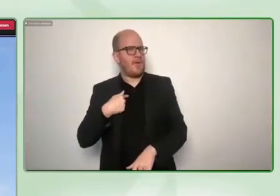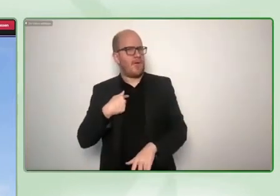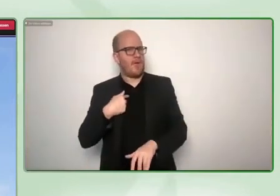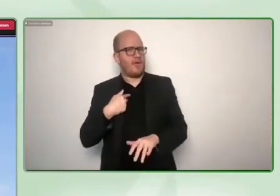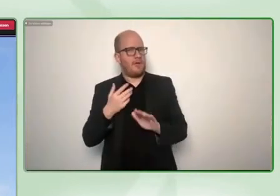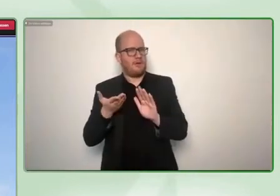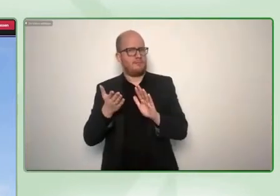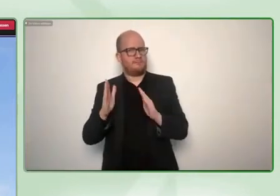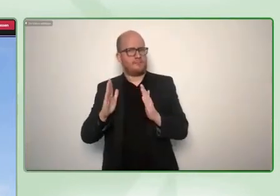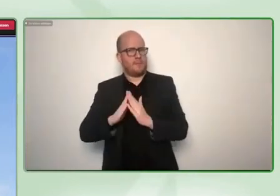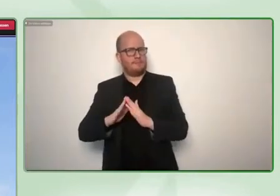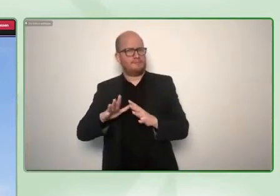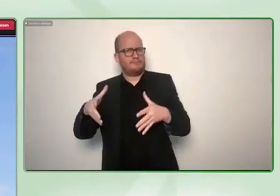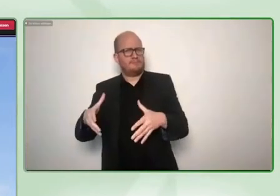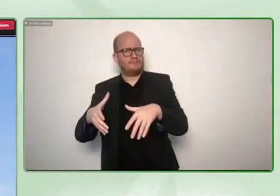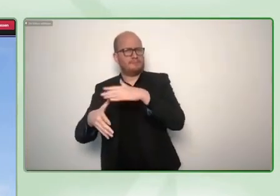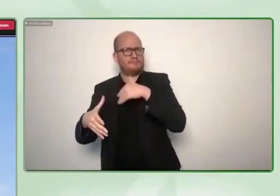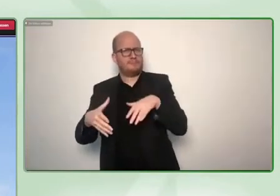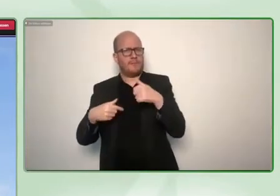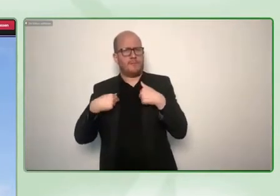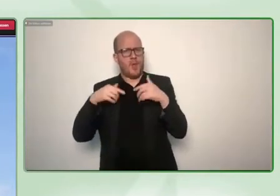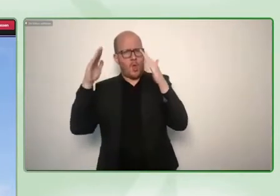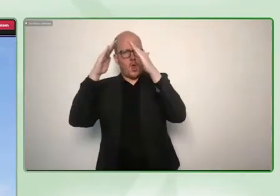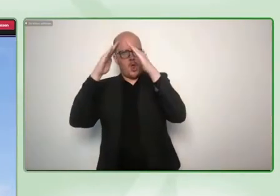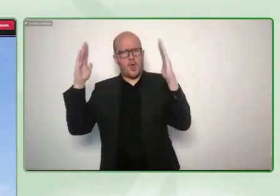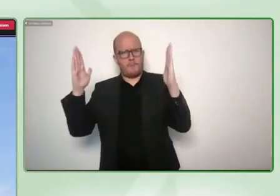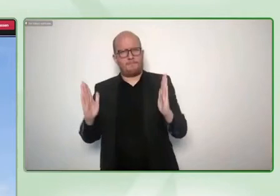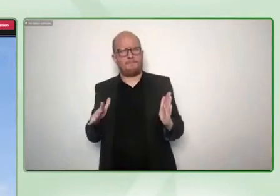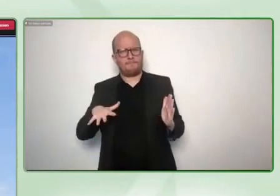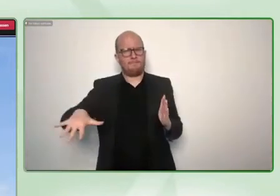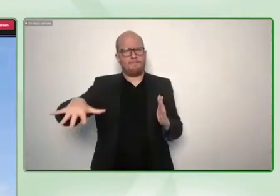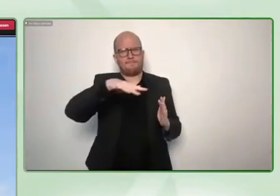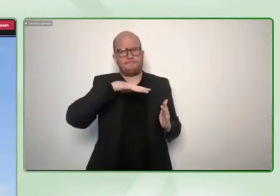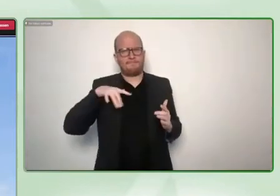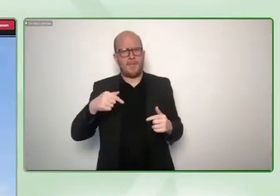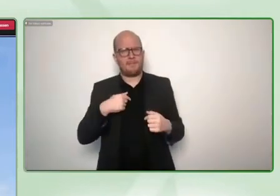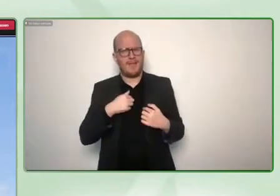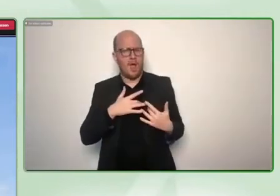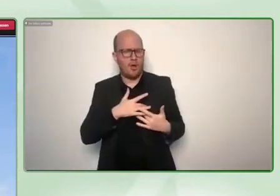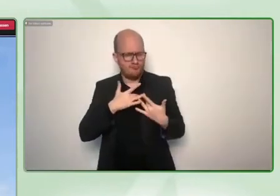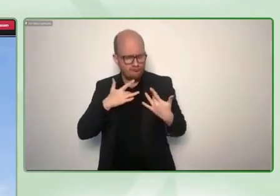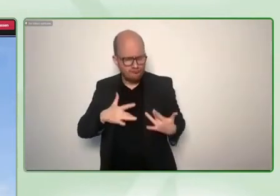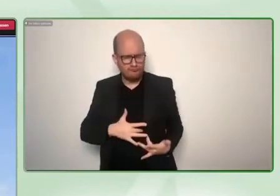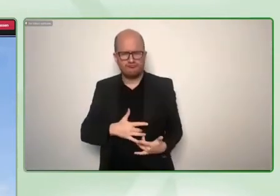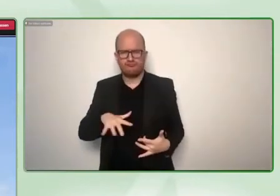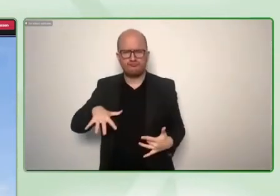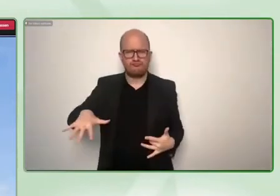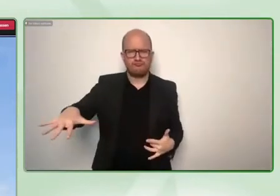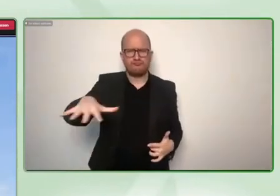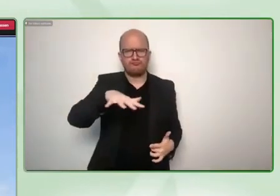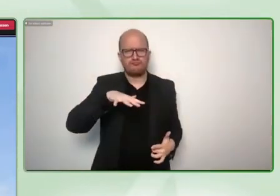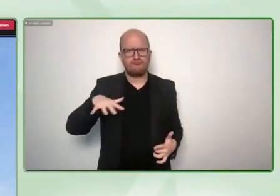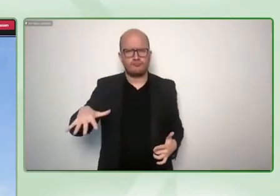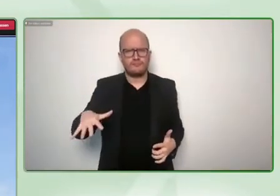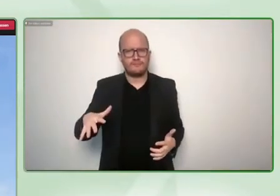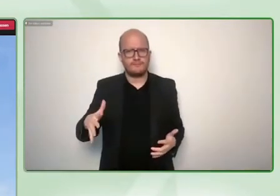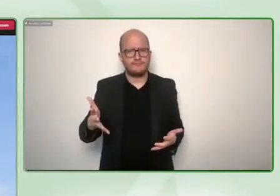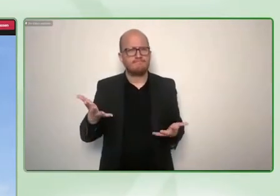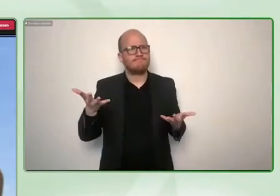driver that is very much localized and if what they are passionate about is very local then i think the first step is to either